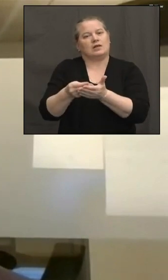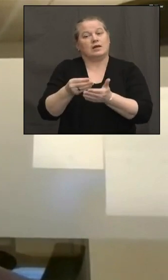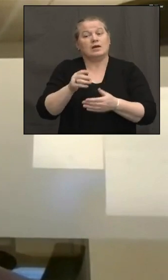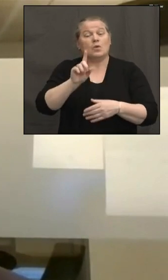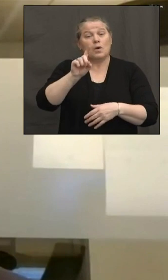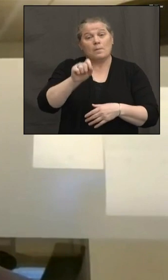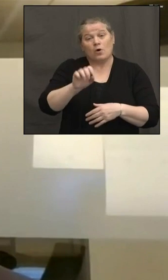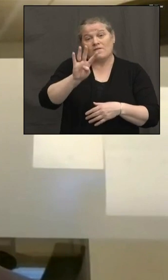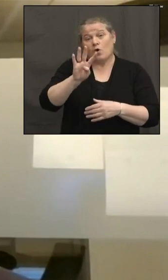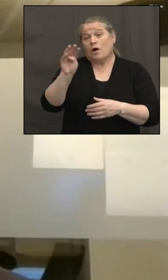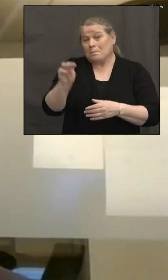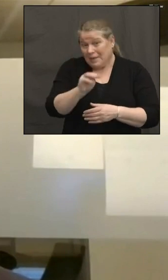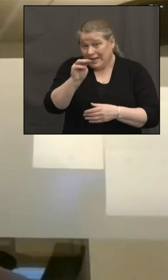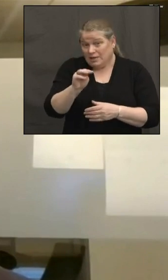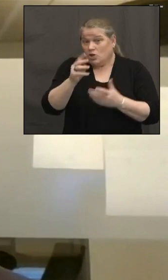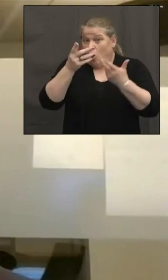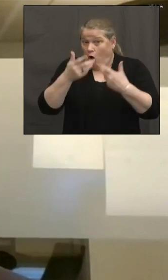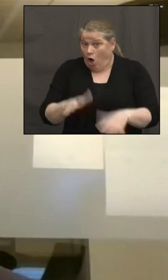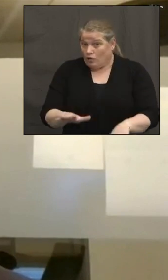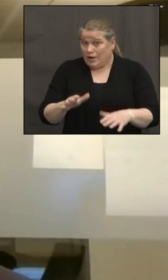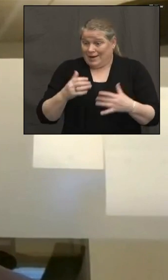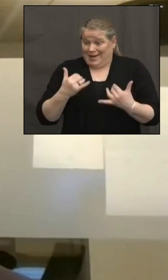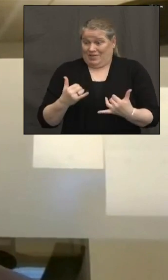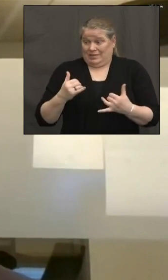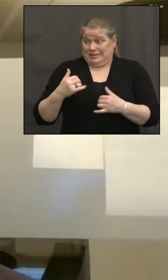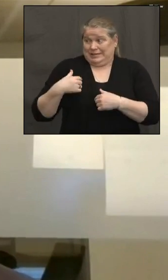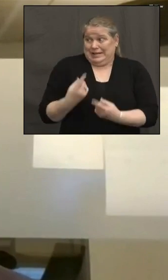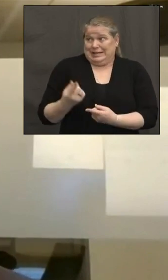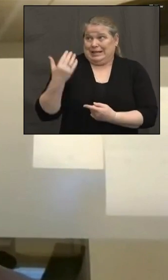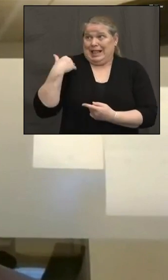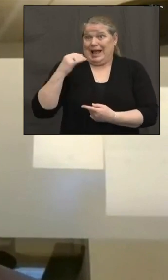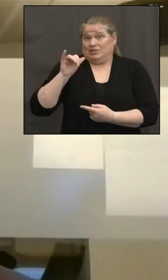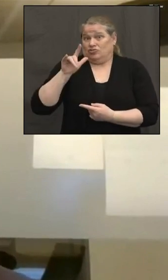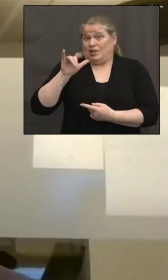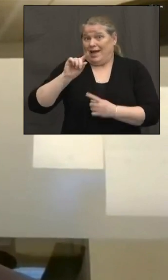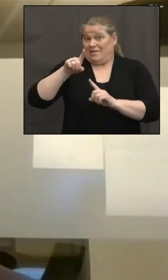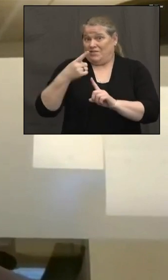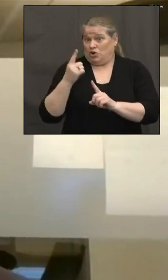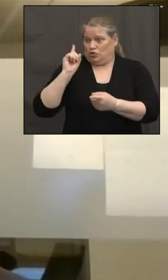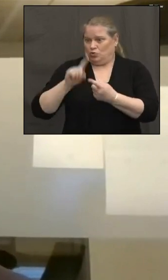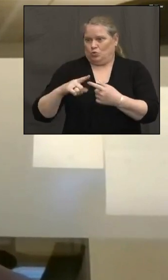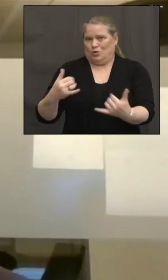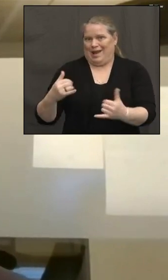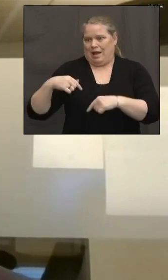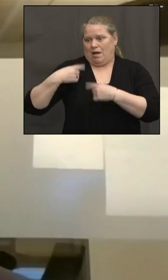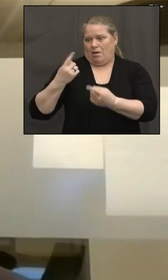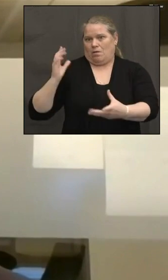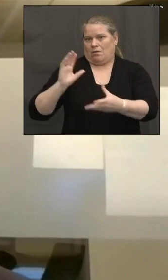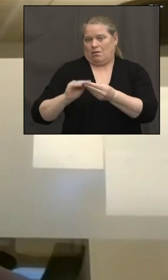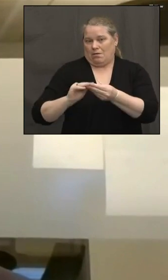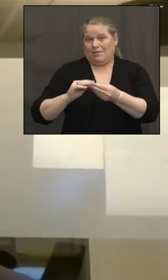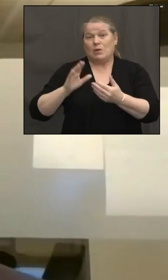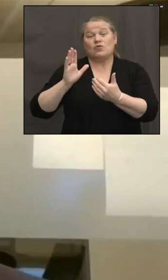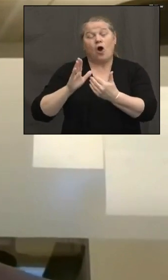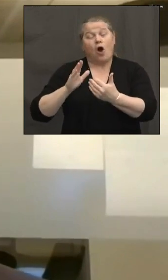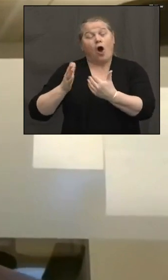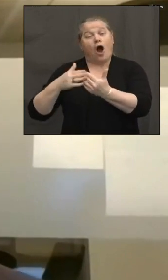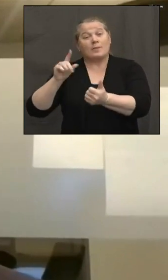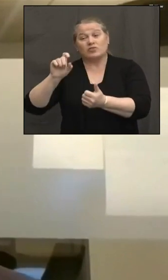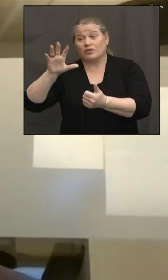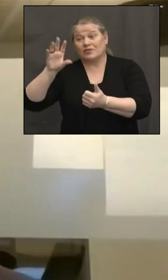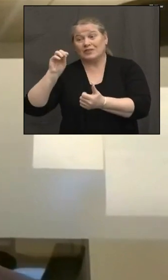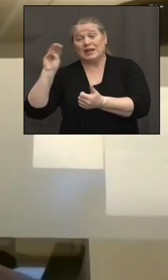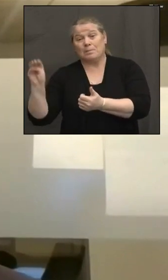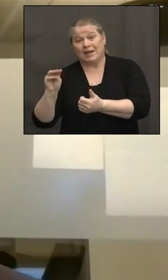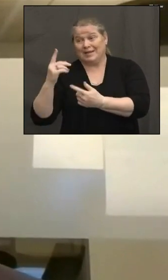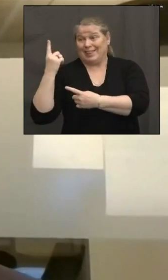fund in the current fiscal year. That was after almost $350 million that we contributed last year. We're well ahead